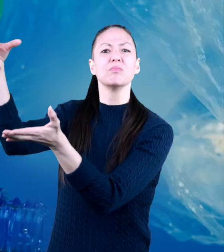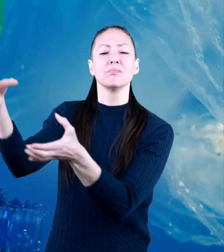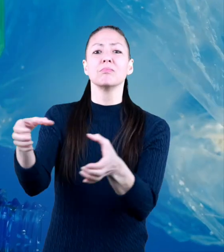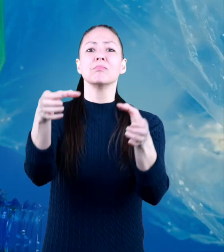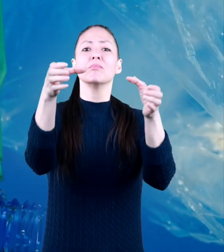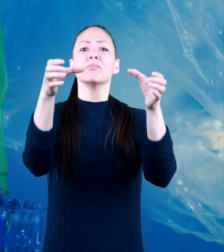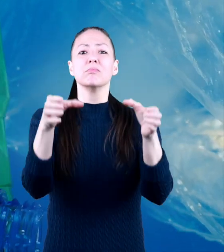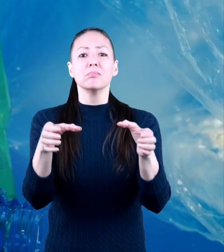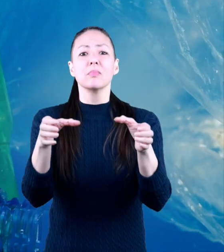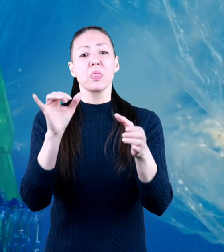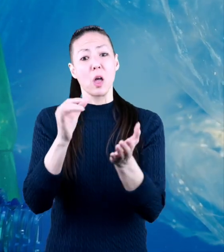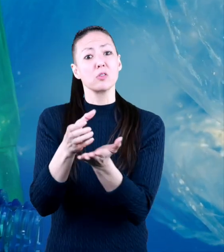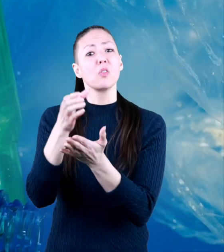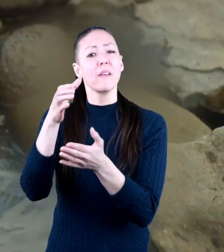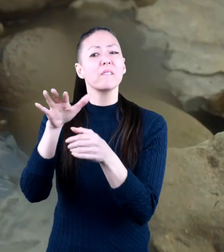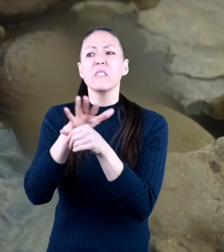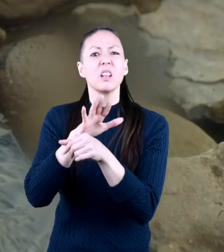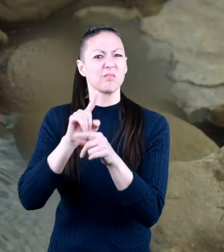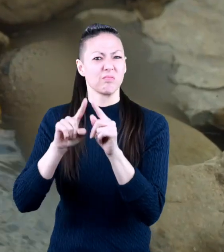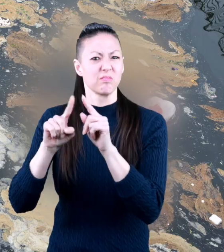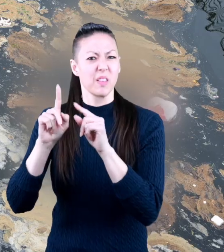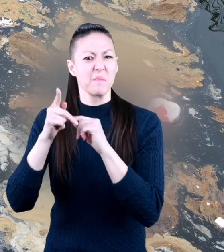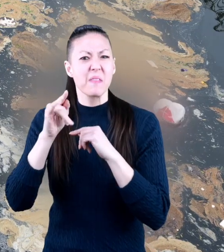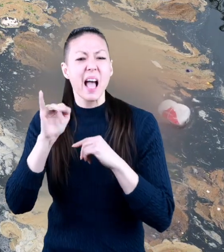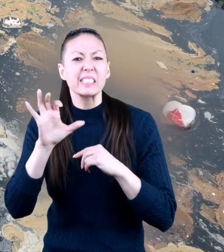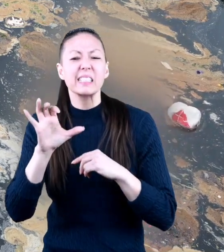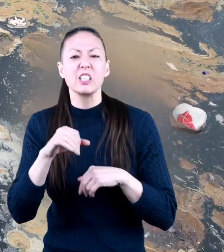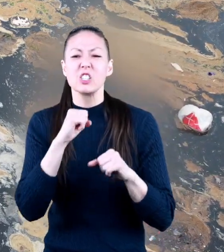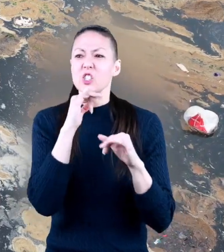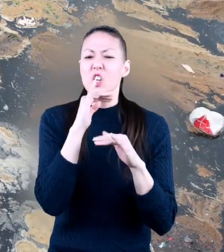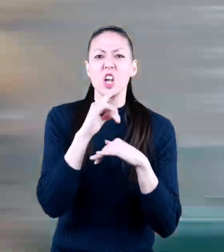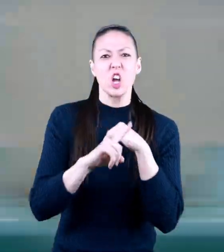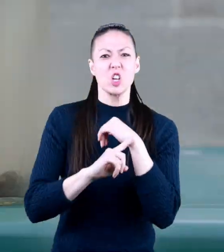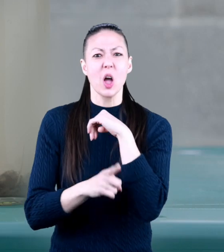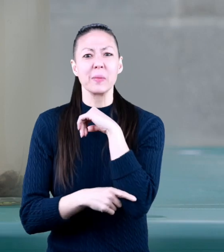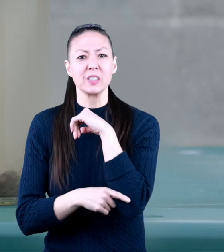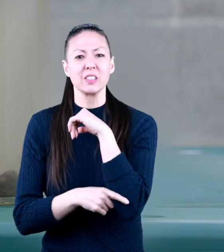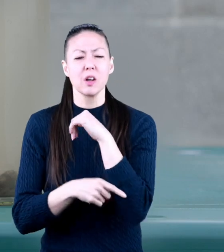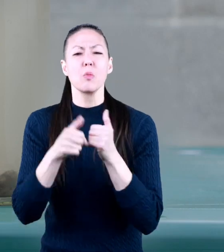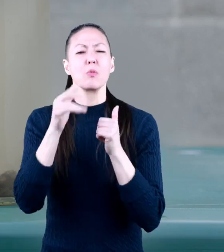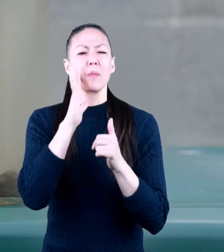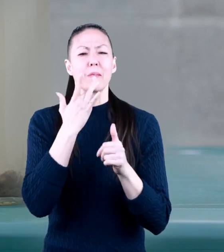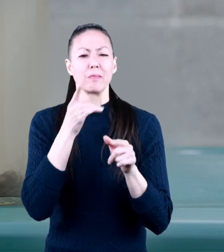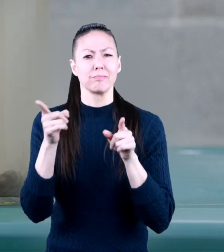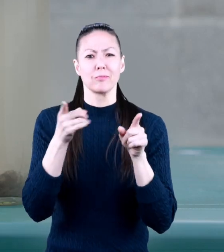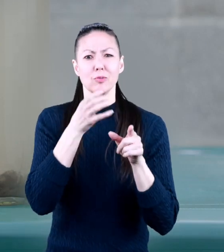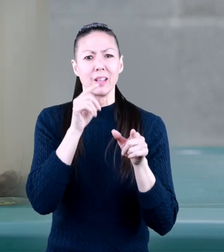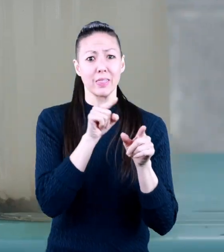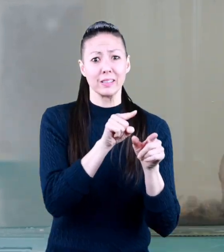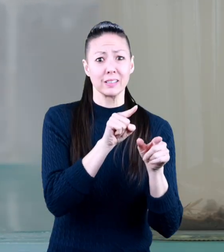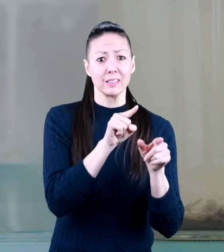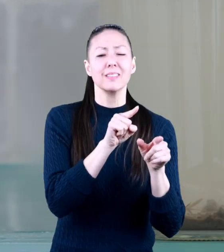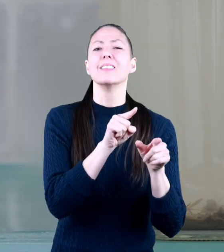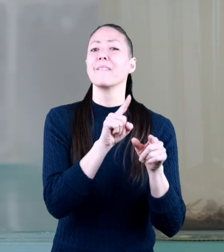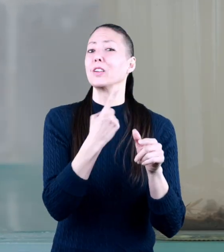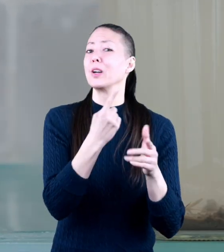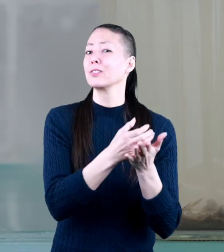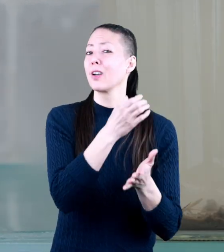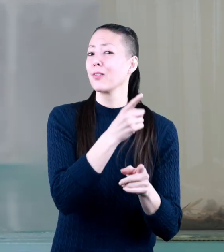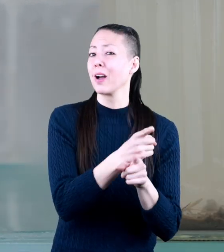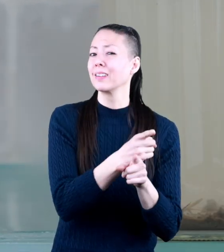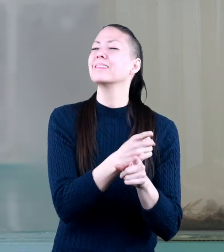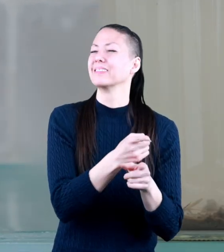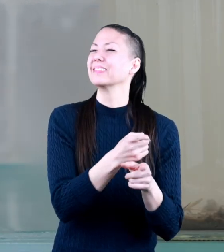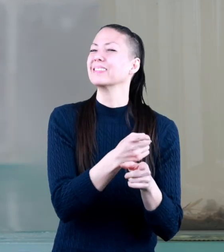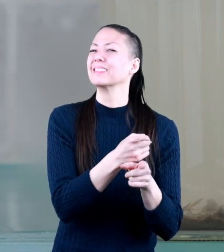this jar is filled with plastic dirt and other garbage which one would you drink I bet you picked the